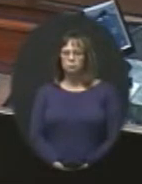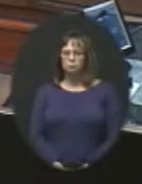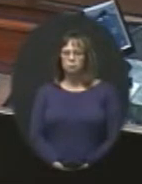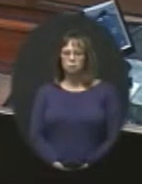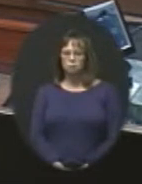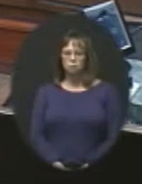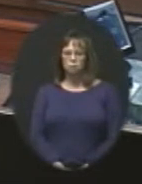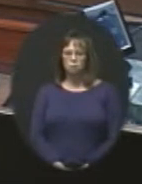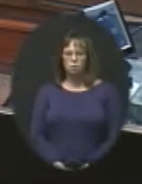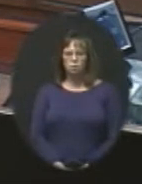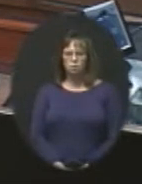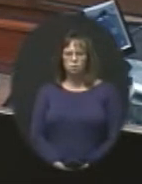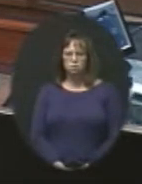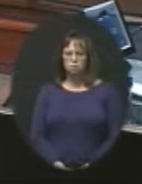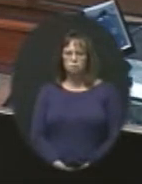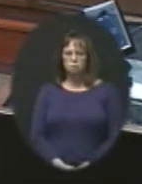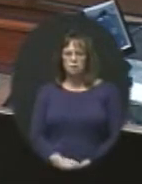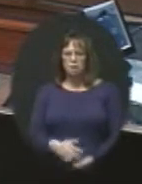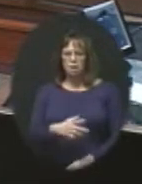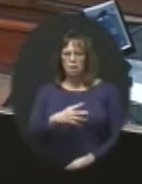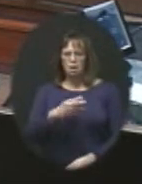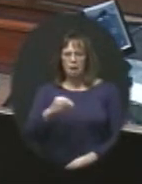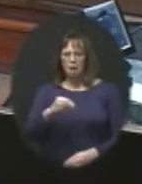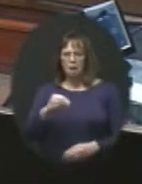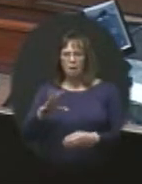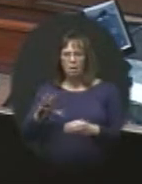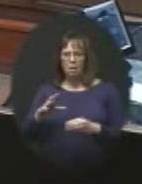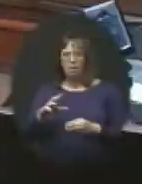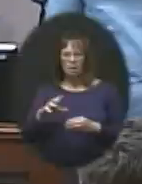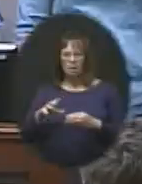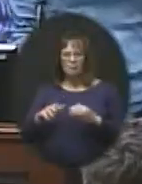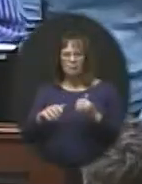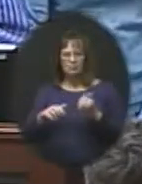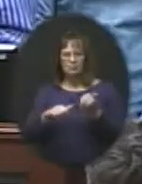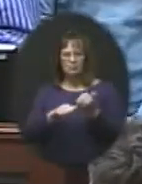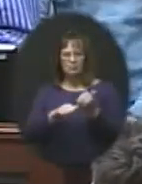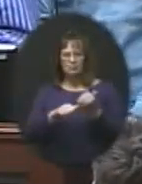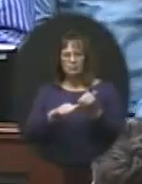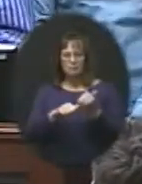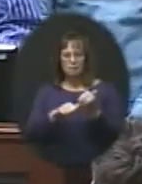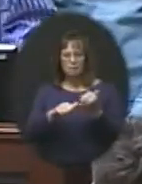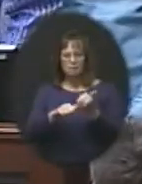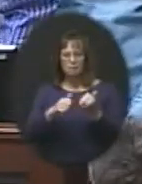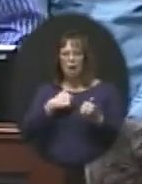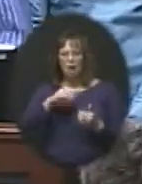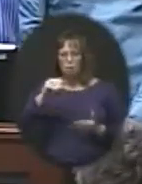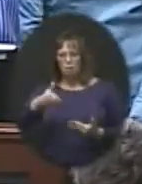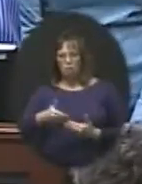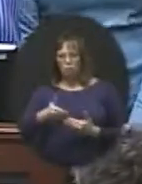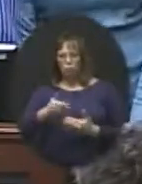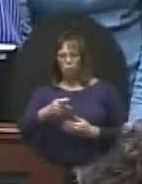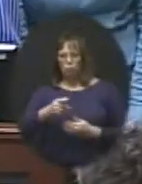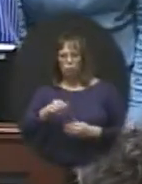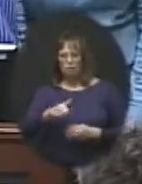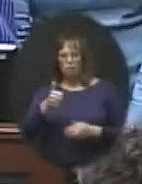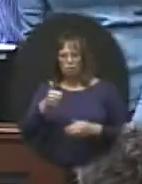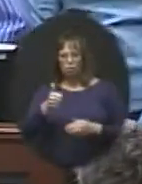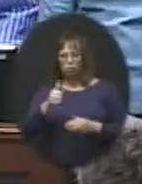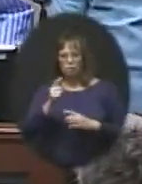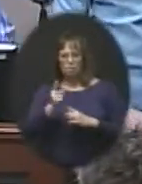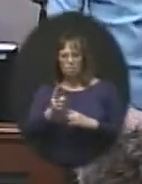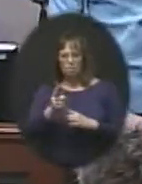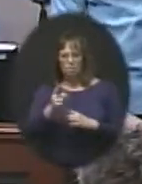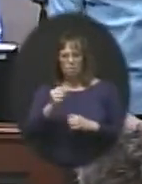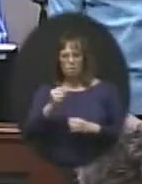Mr. Kendall and accomplices. Yes. And I'll introduce them in just a moment. But